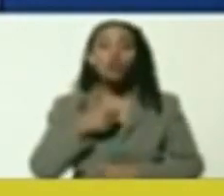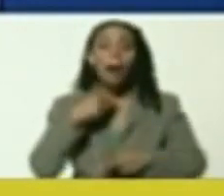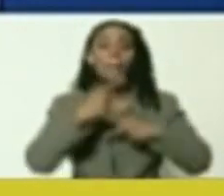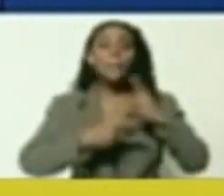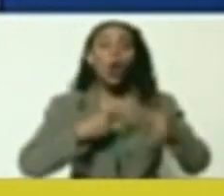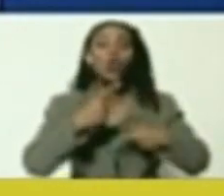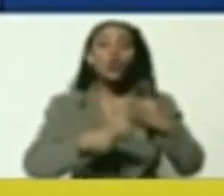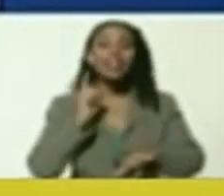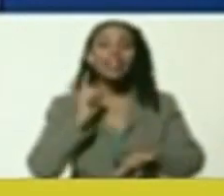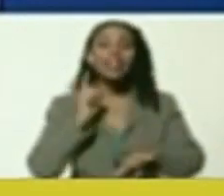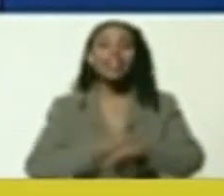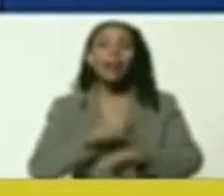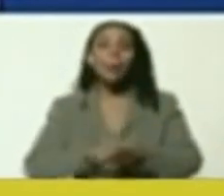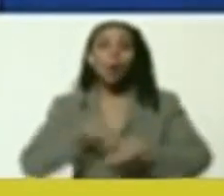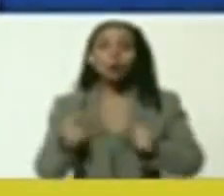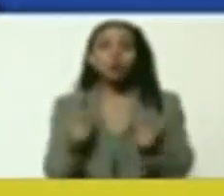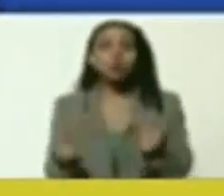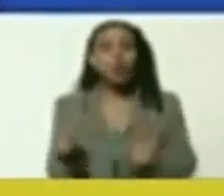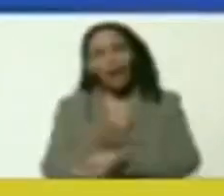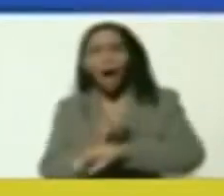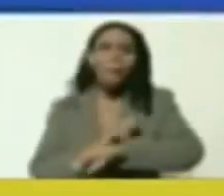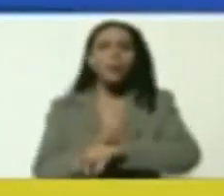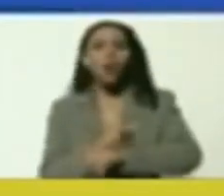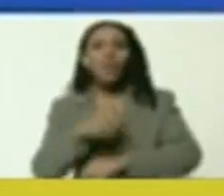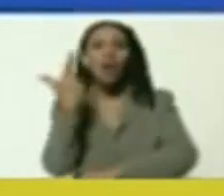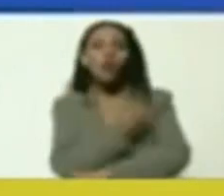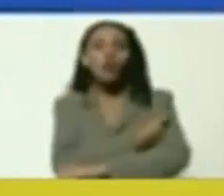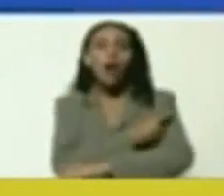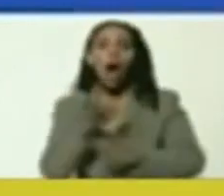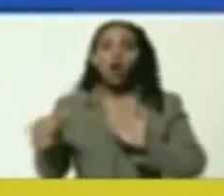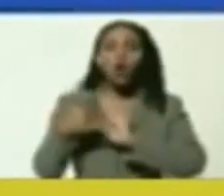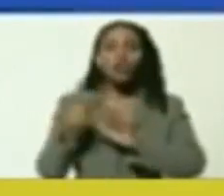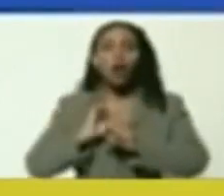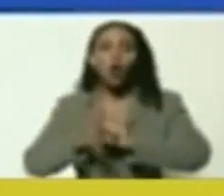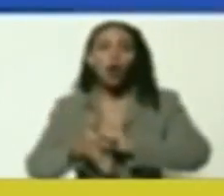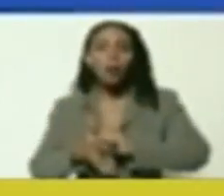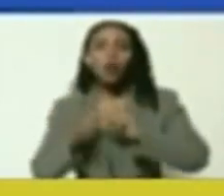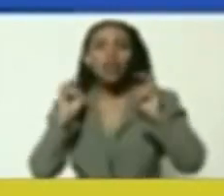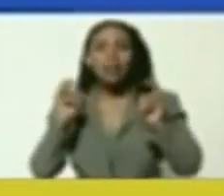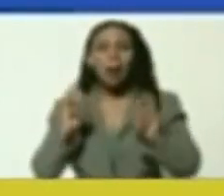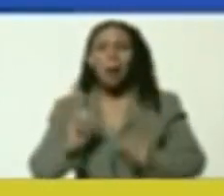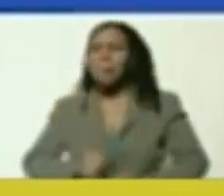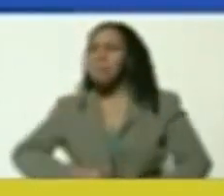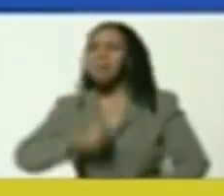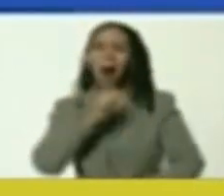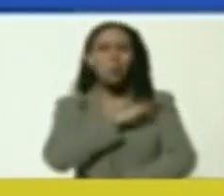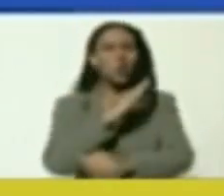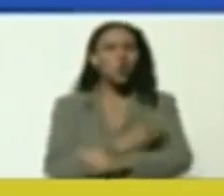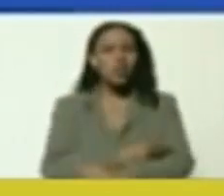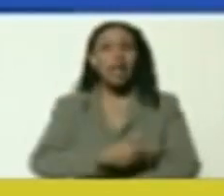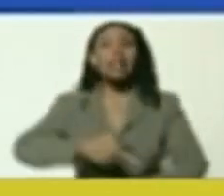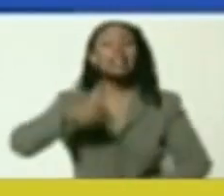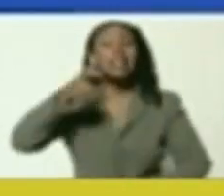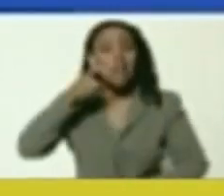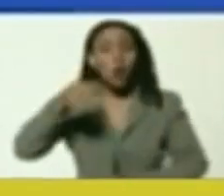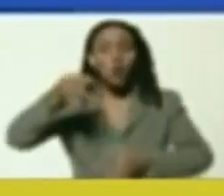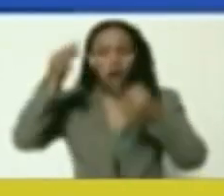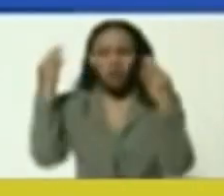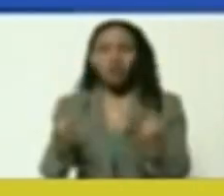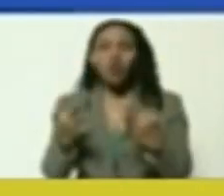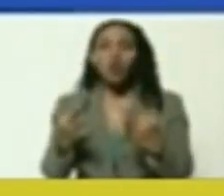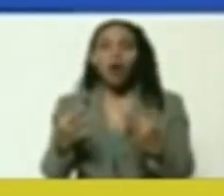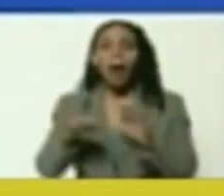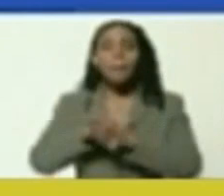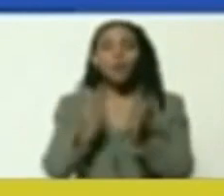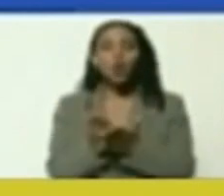because Russia, produced, in record time, the vaccine against, the coronavirus, the safest, and more